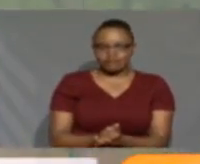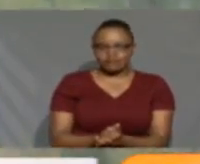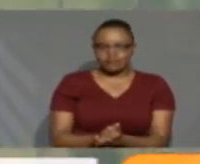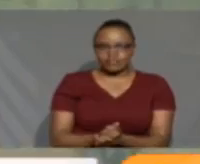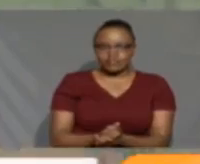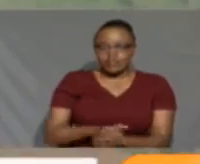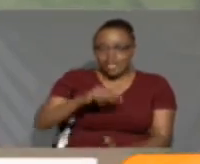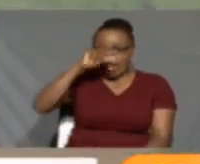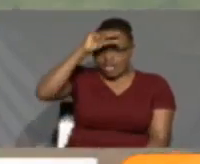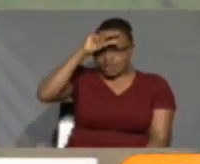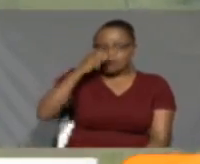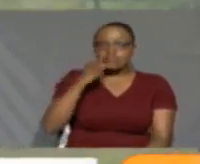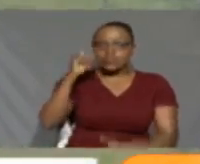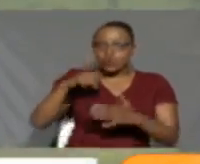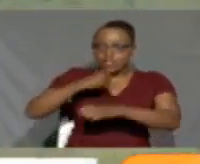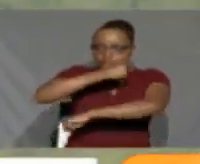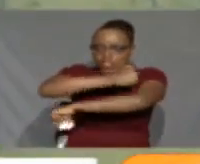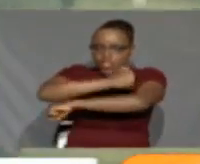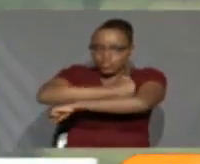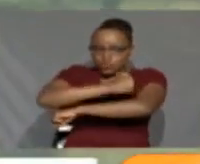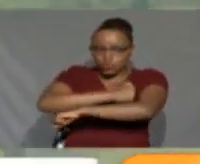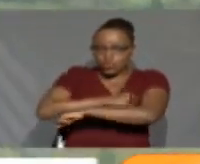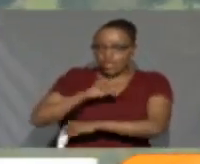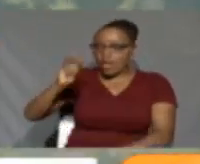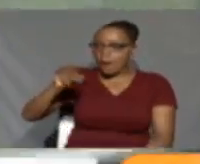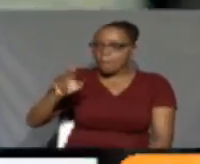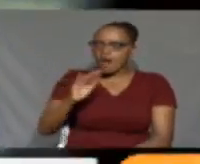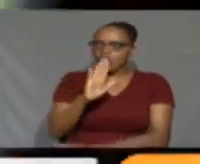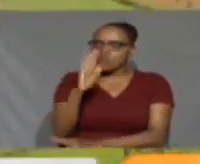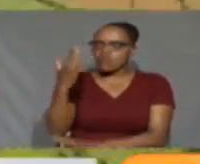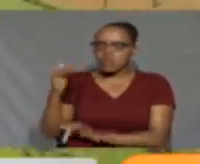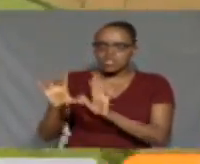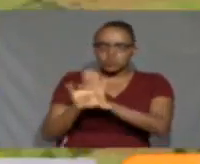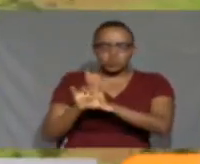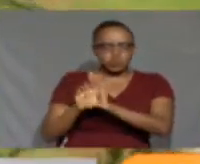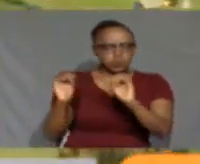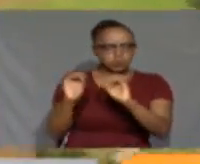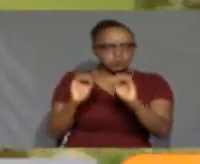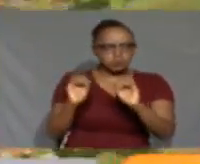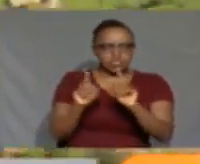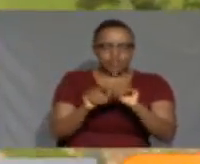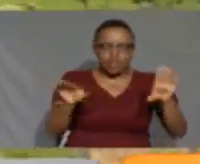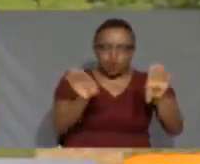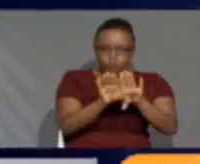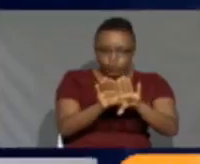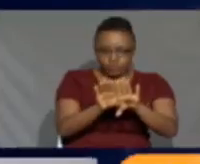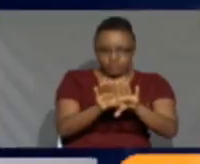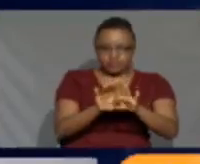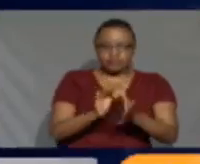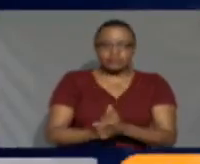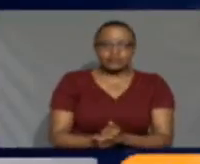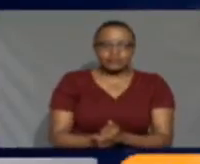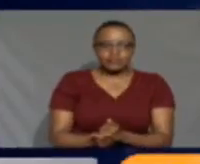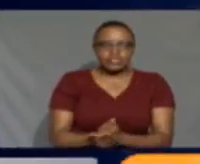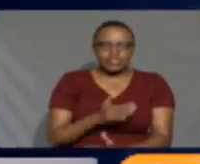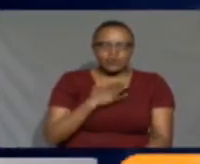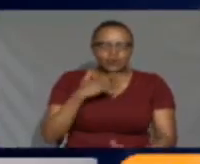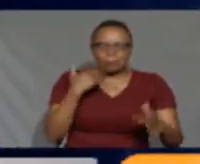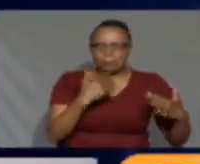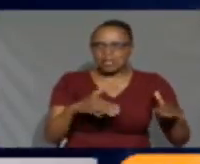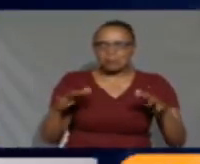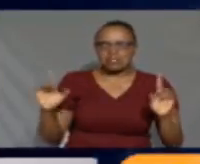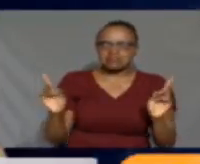The government says these schools in the Mow Forest are illegal and have been closed forthwith. We don't want to